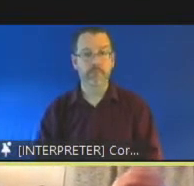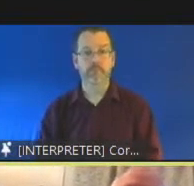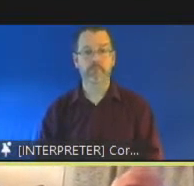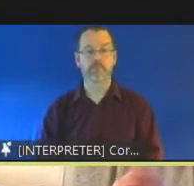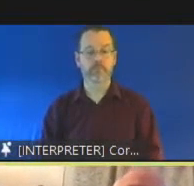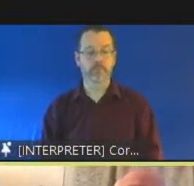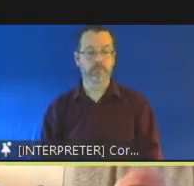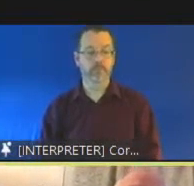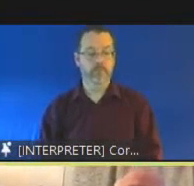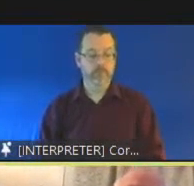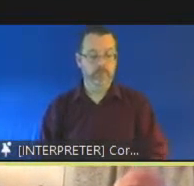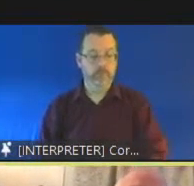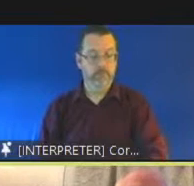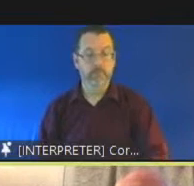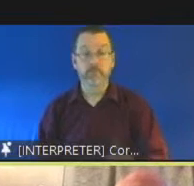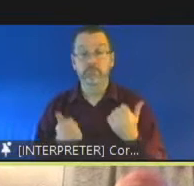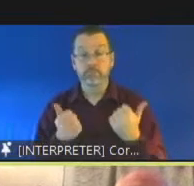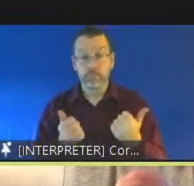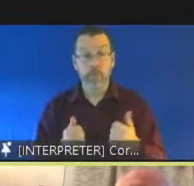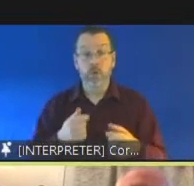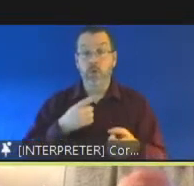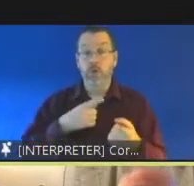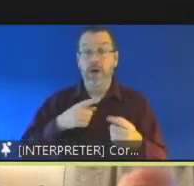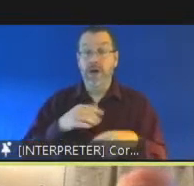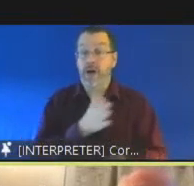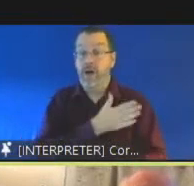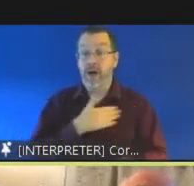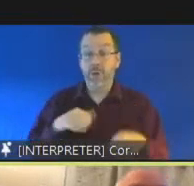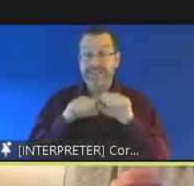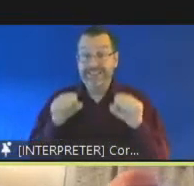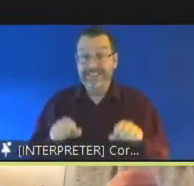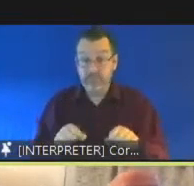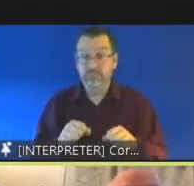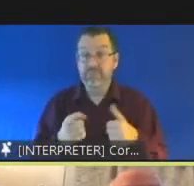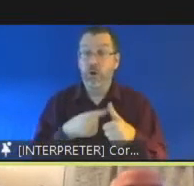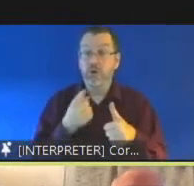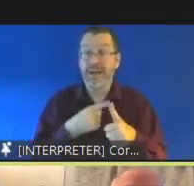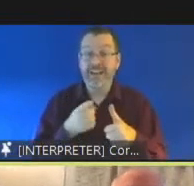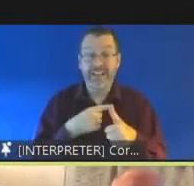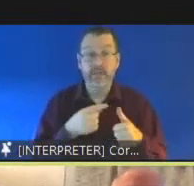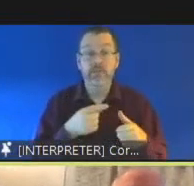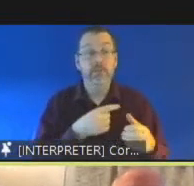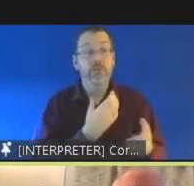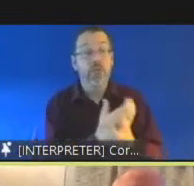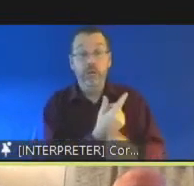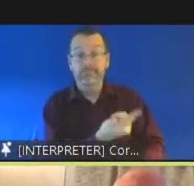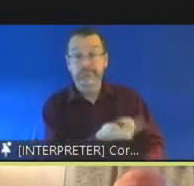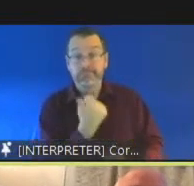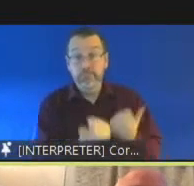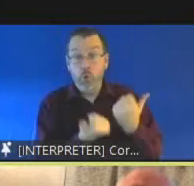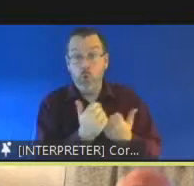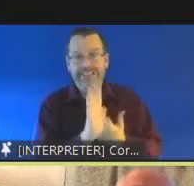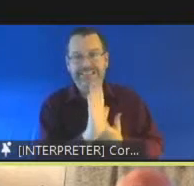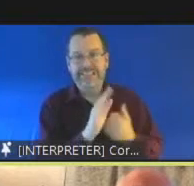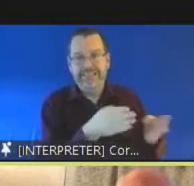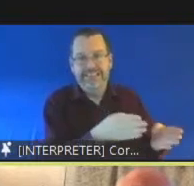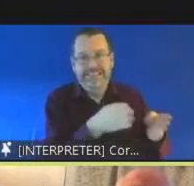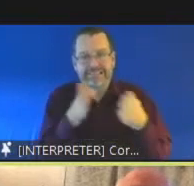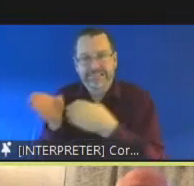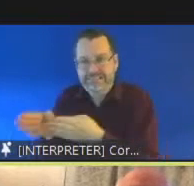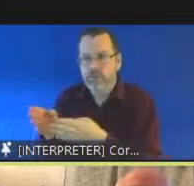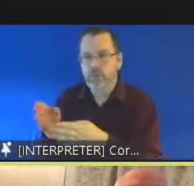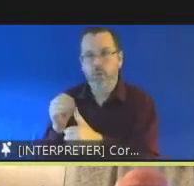In our system diversion is the fault is the default option. Children are not prosecuted if there is a credible alternative